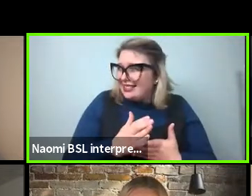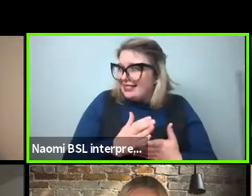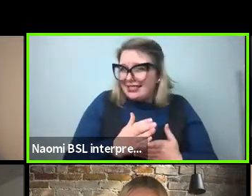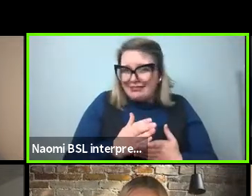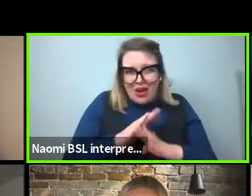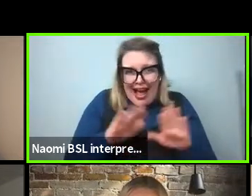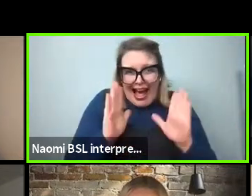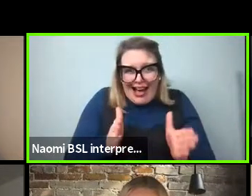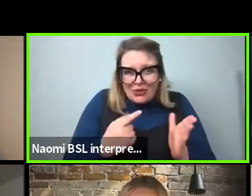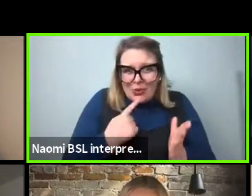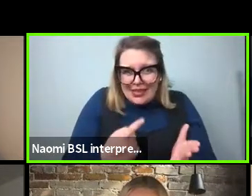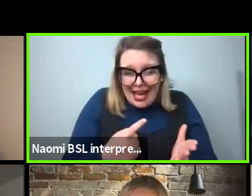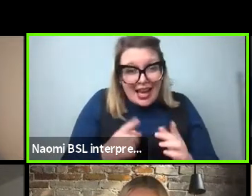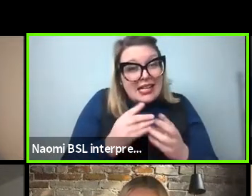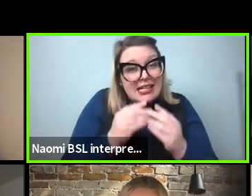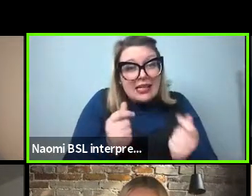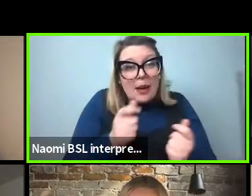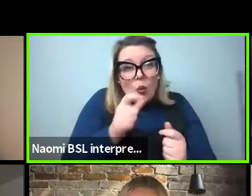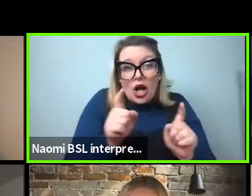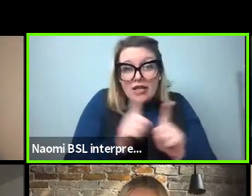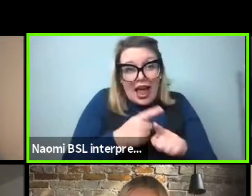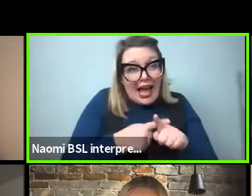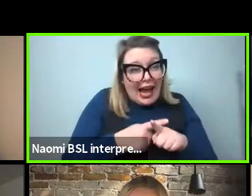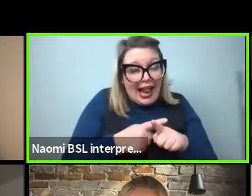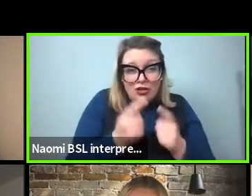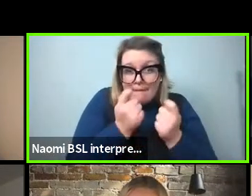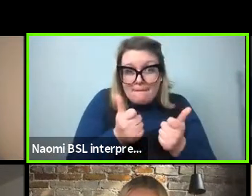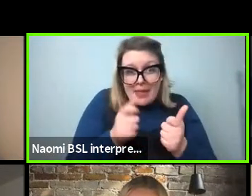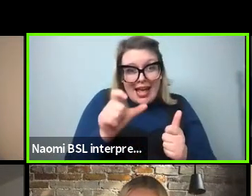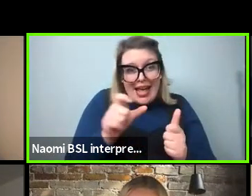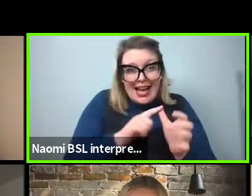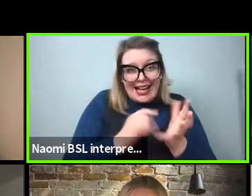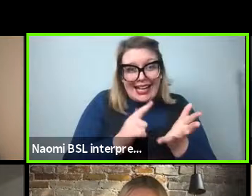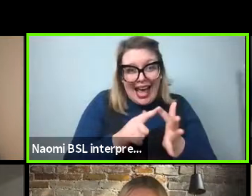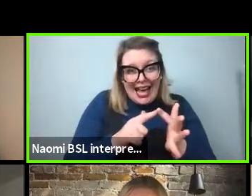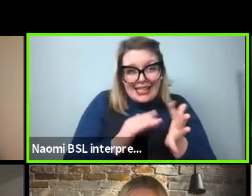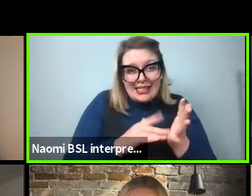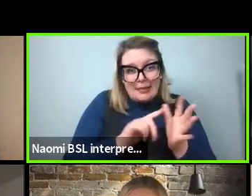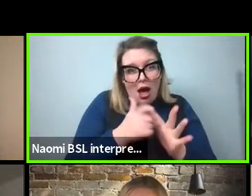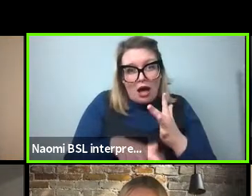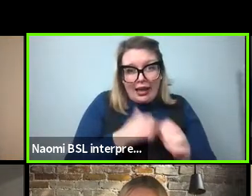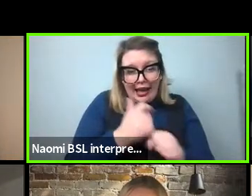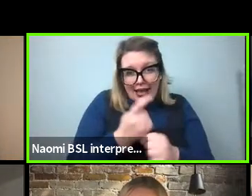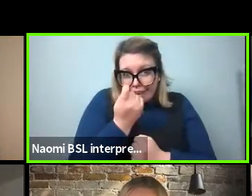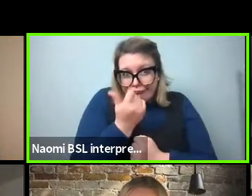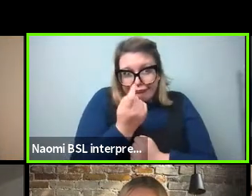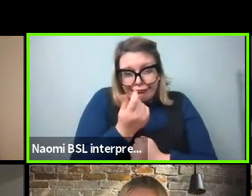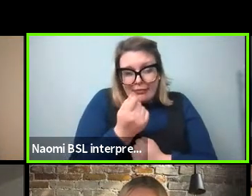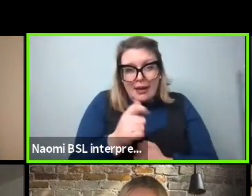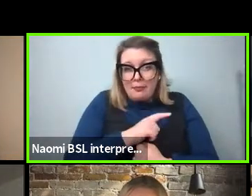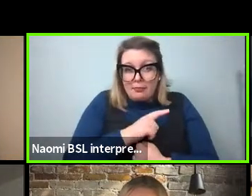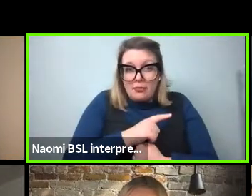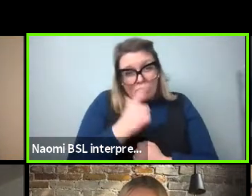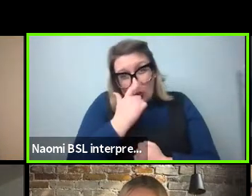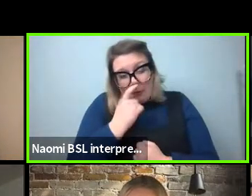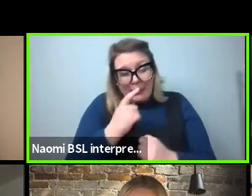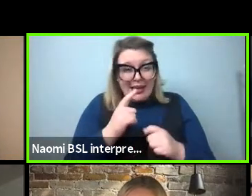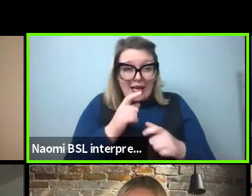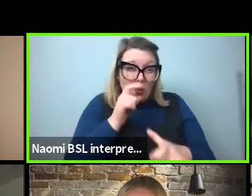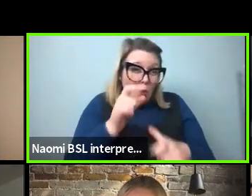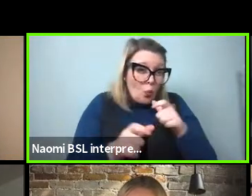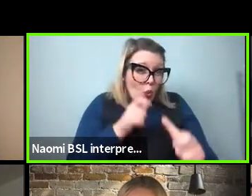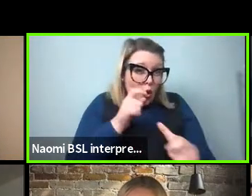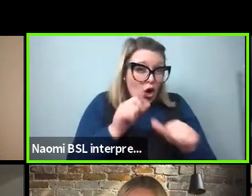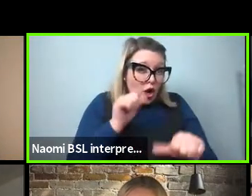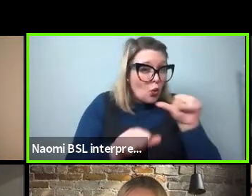languages like English, you don't have hardly any case marking. And maybe that's because there's some trade-off here between word order and, and,